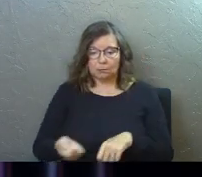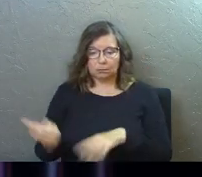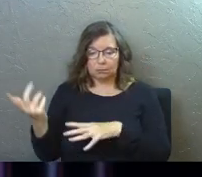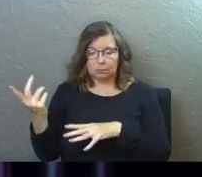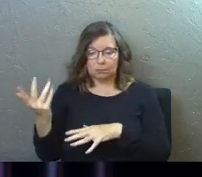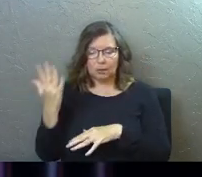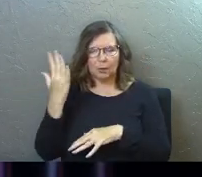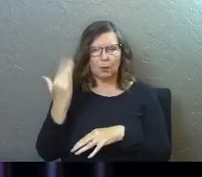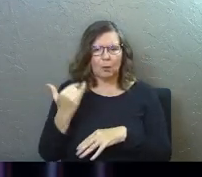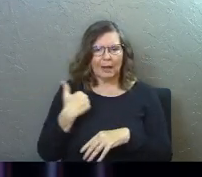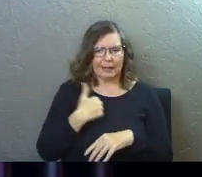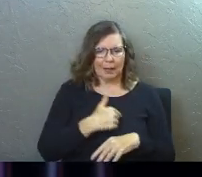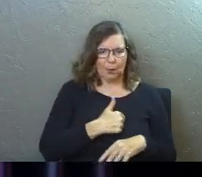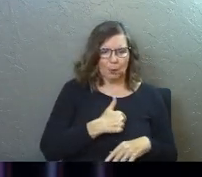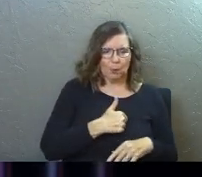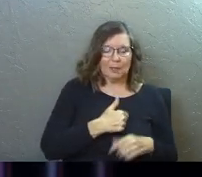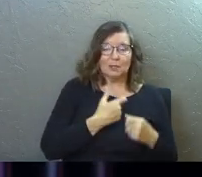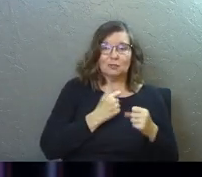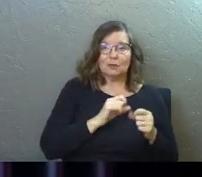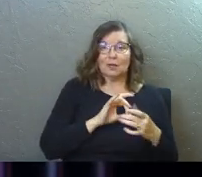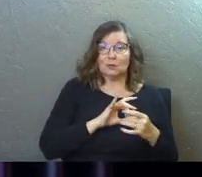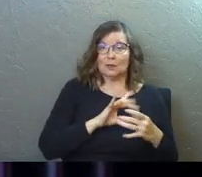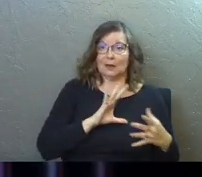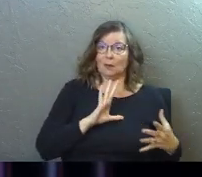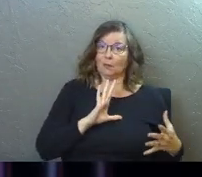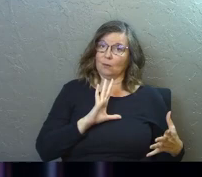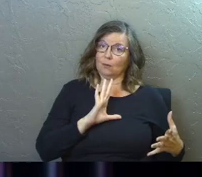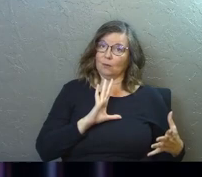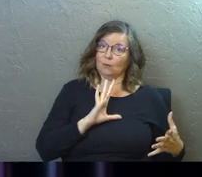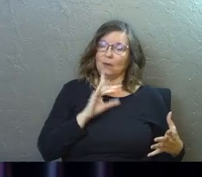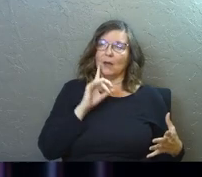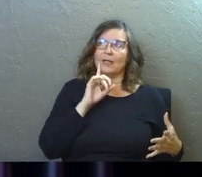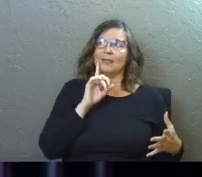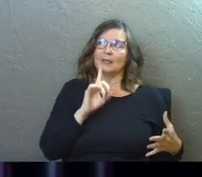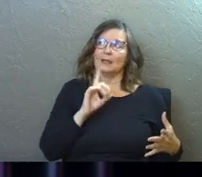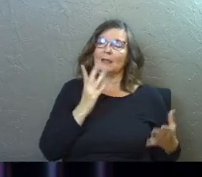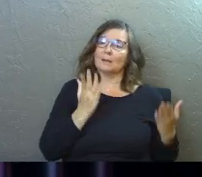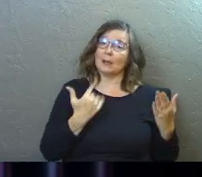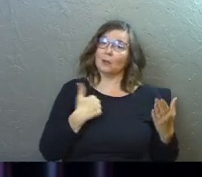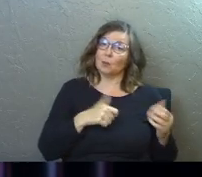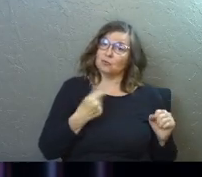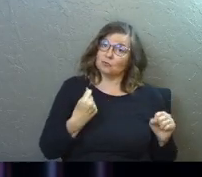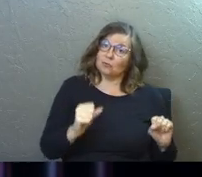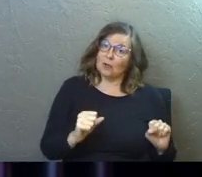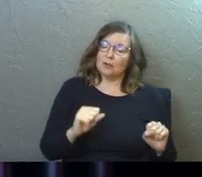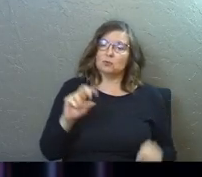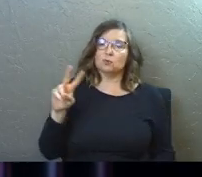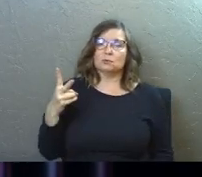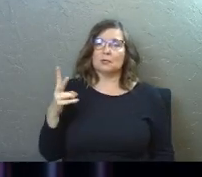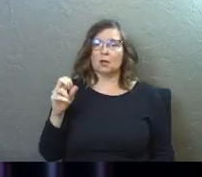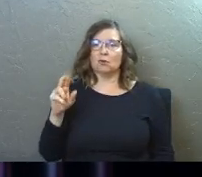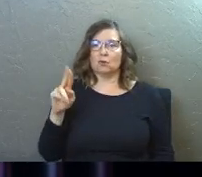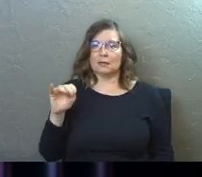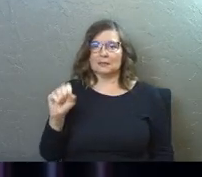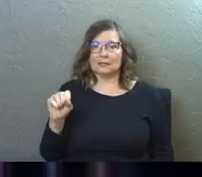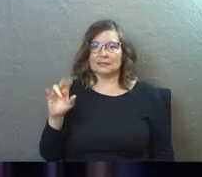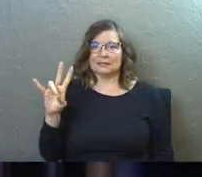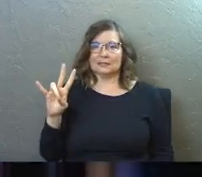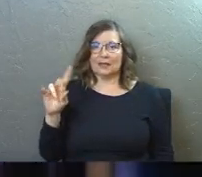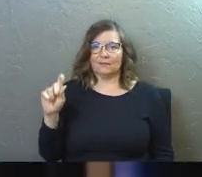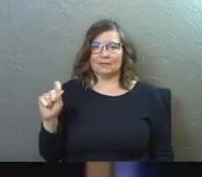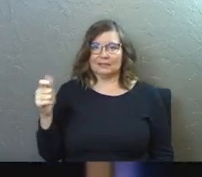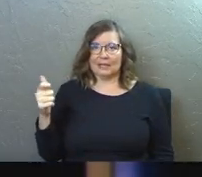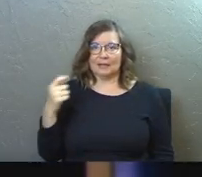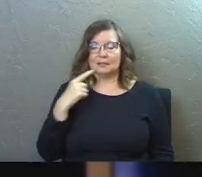or why can't we at least let it go? I think, I think maybe we should. So second Corinthians 7, 10